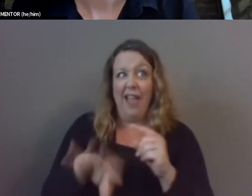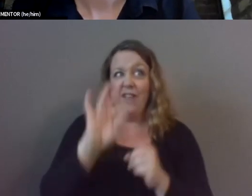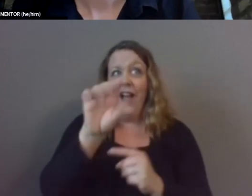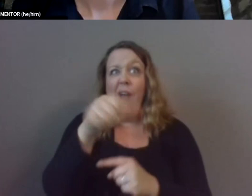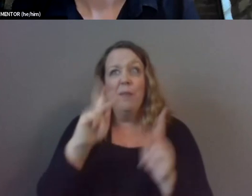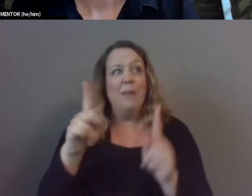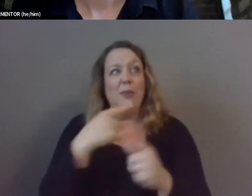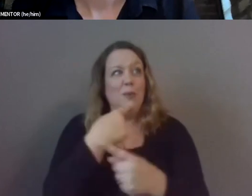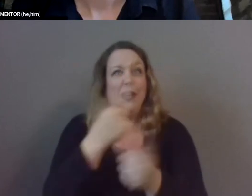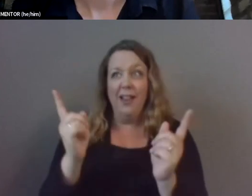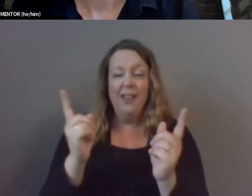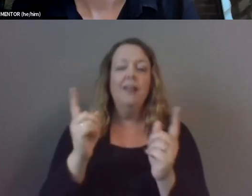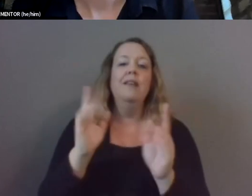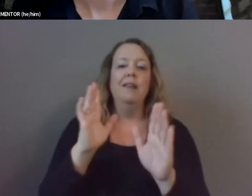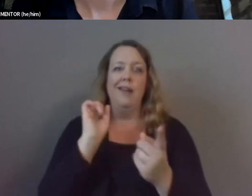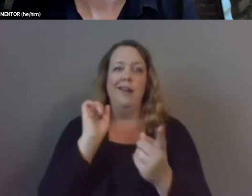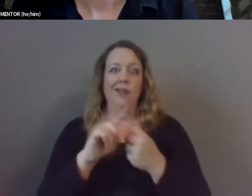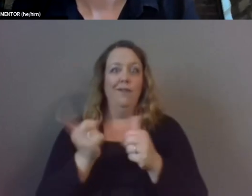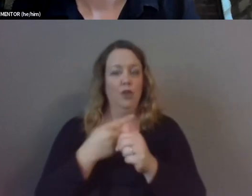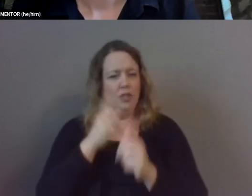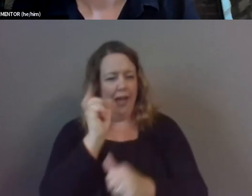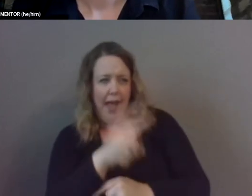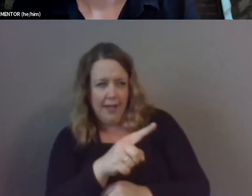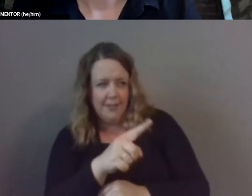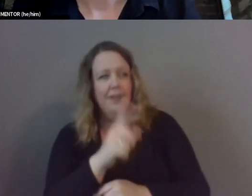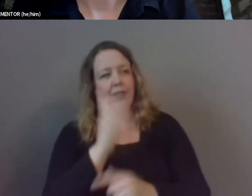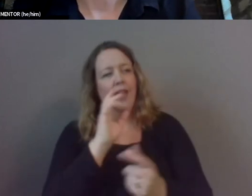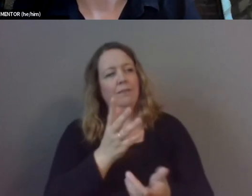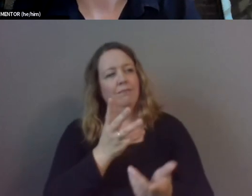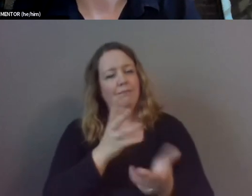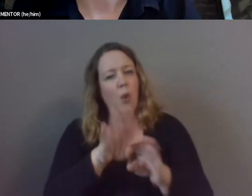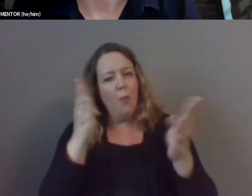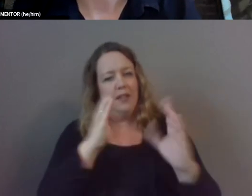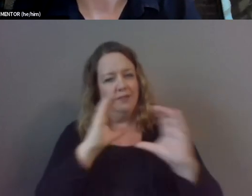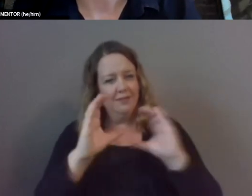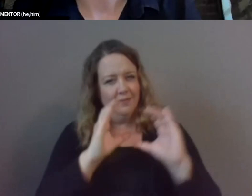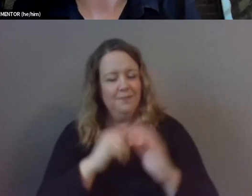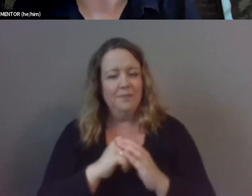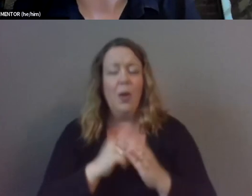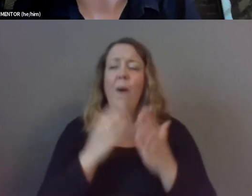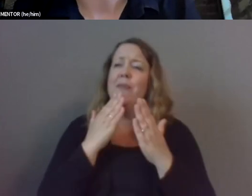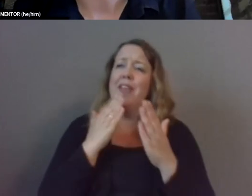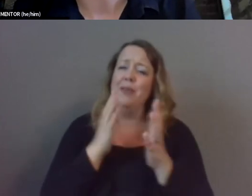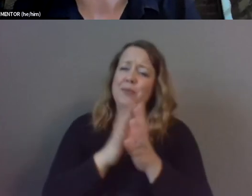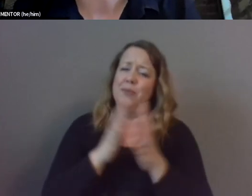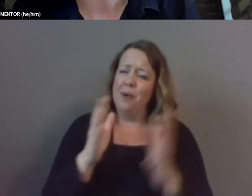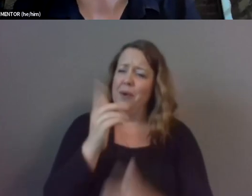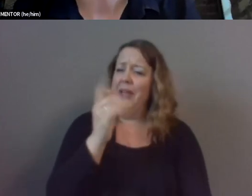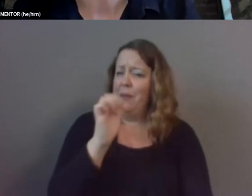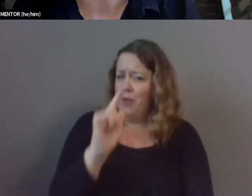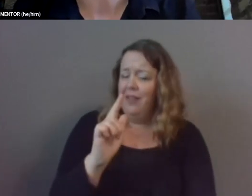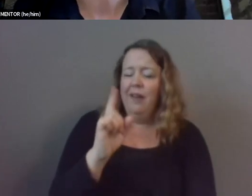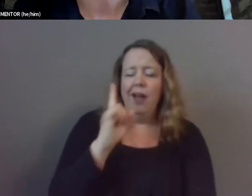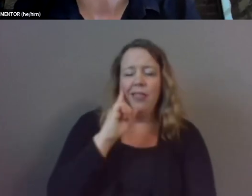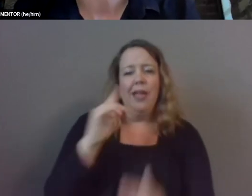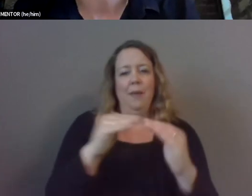um until you ask them thank you so much gabriel and i think that peer mentoring is exactly